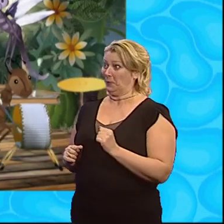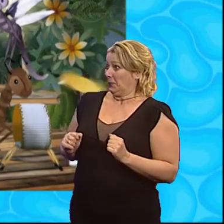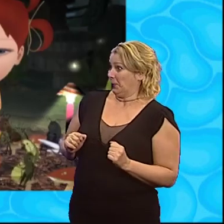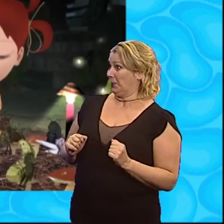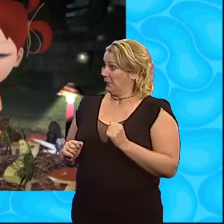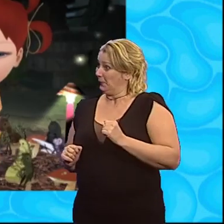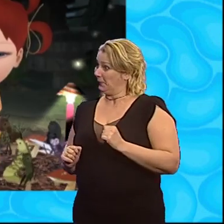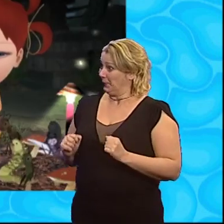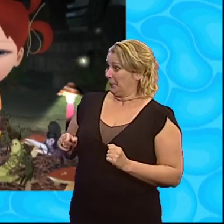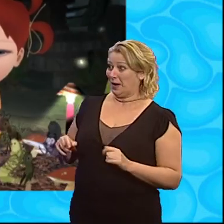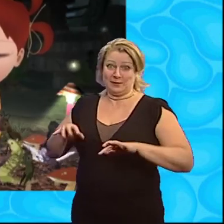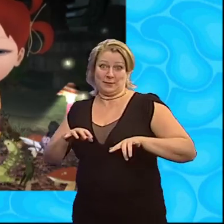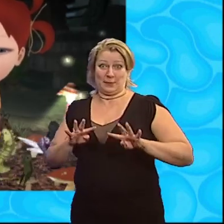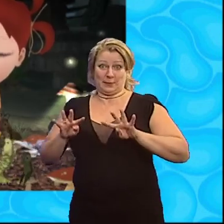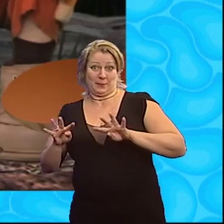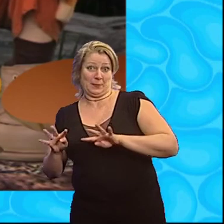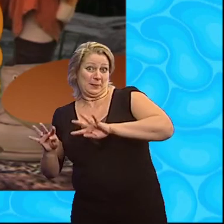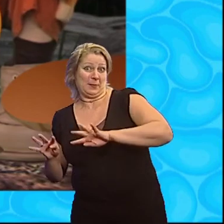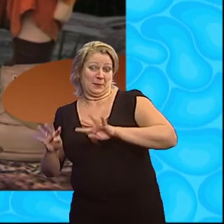Creepy Crawly